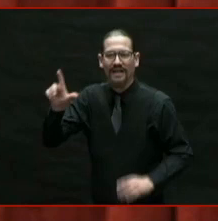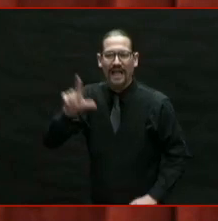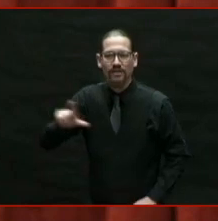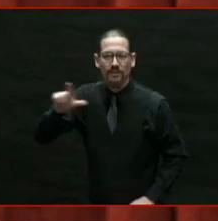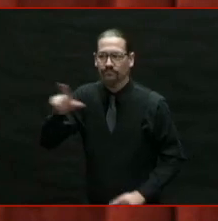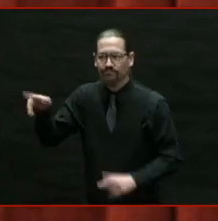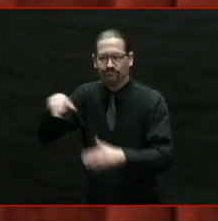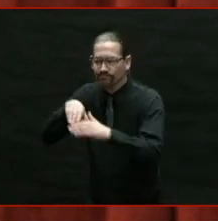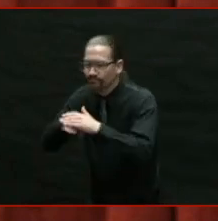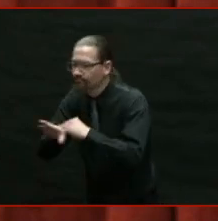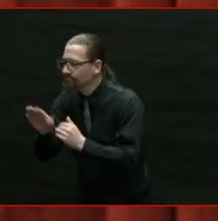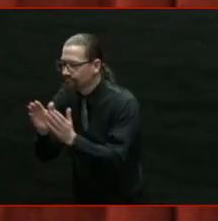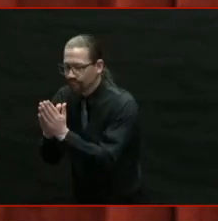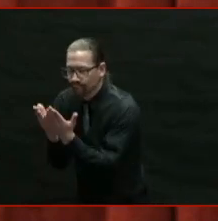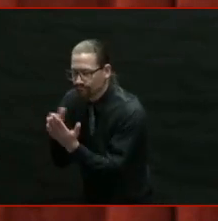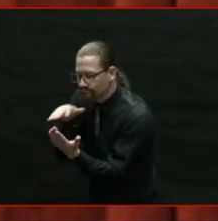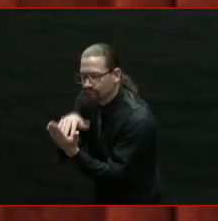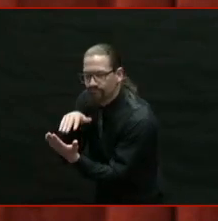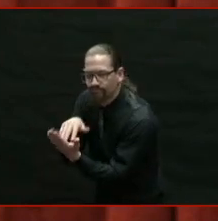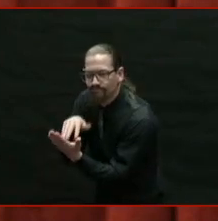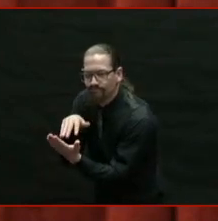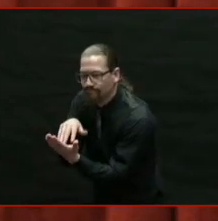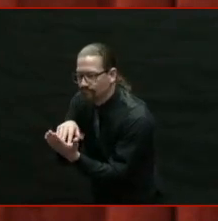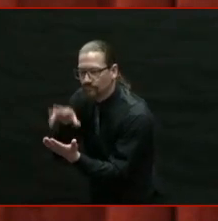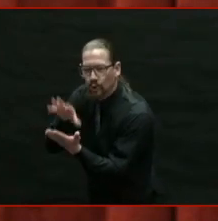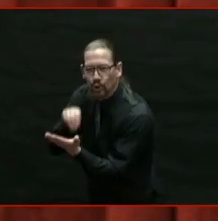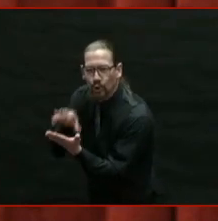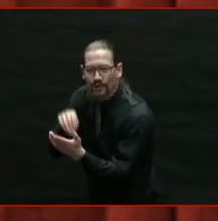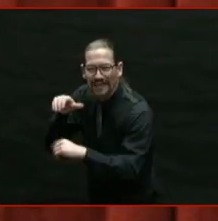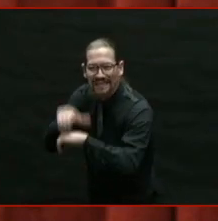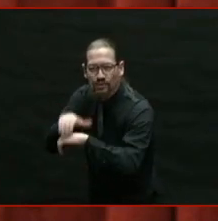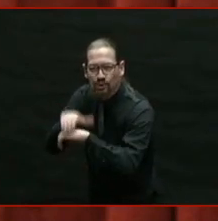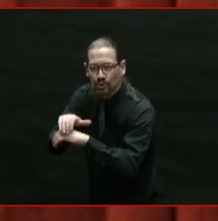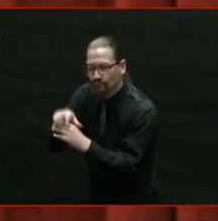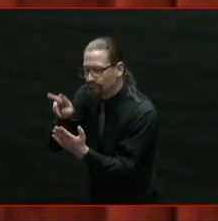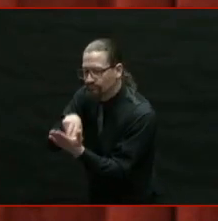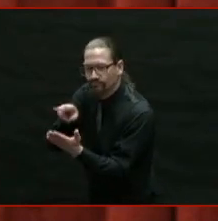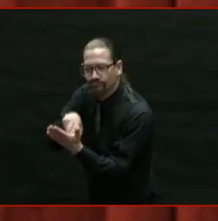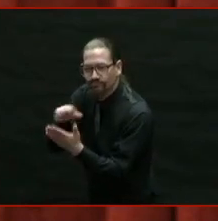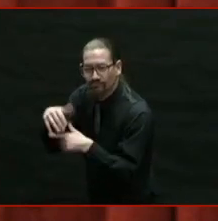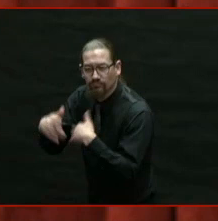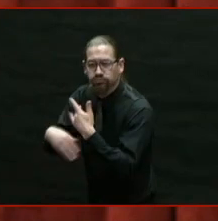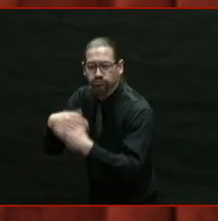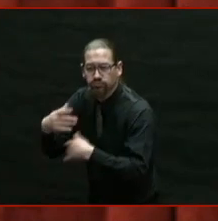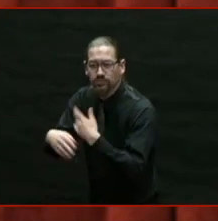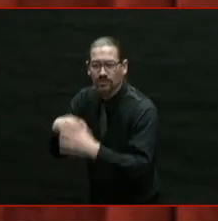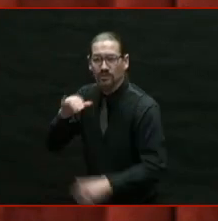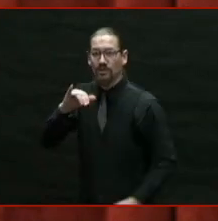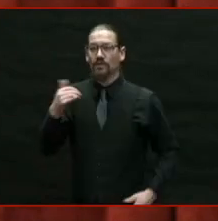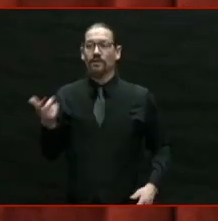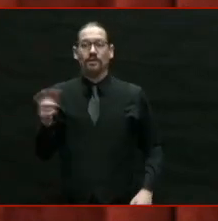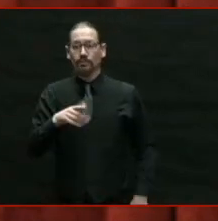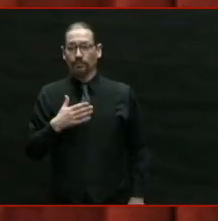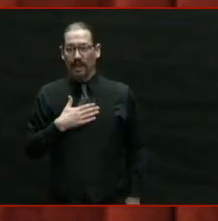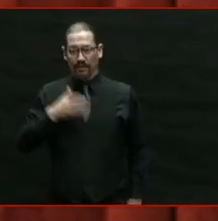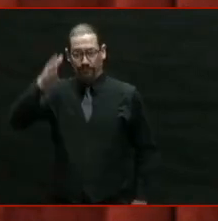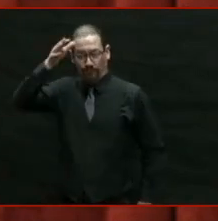It's a state where for many years, decades, my father, a World War II Navy veteran,